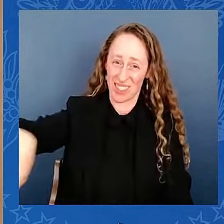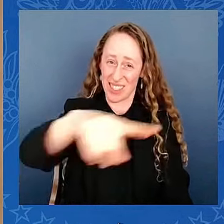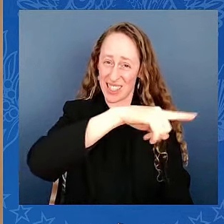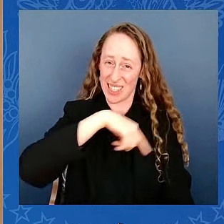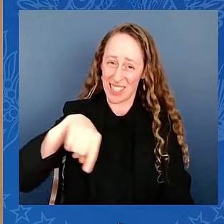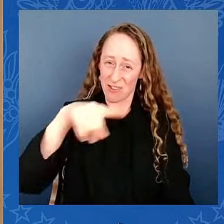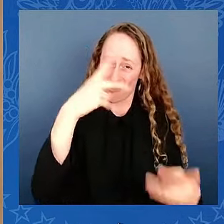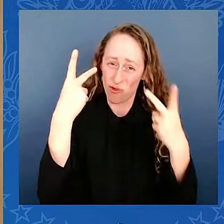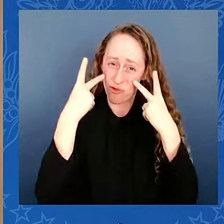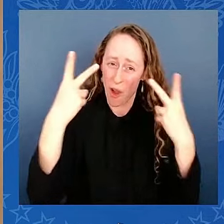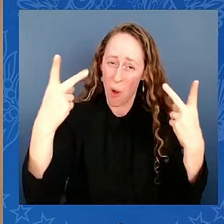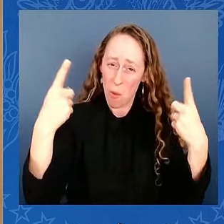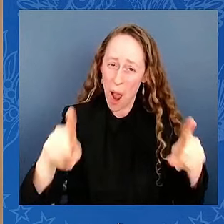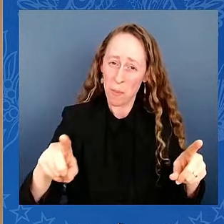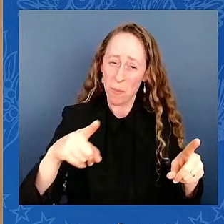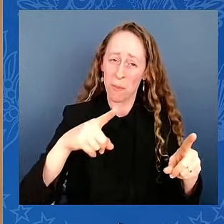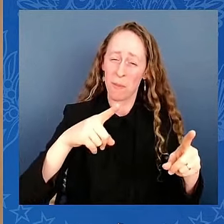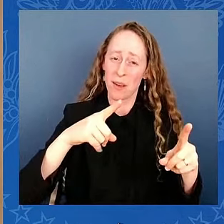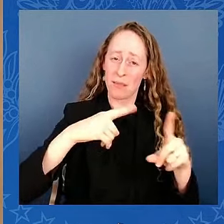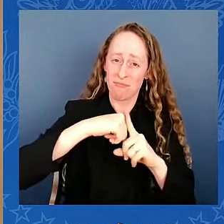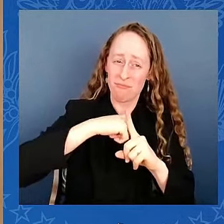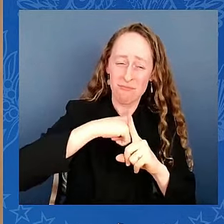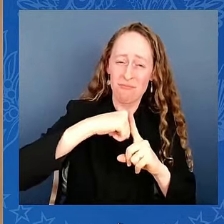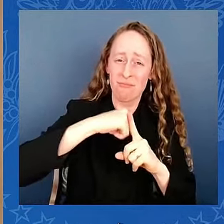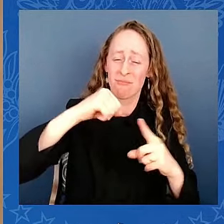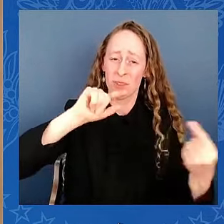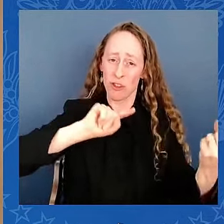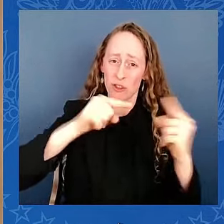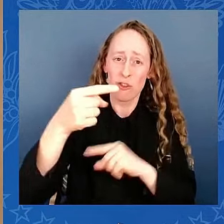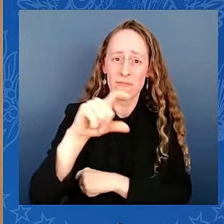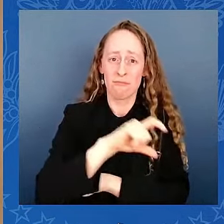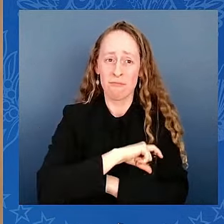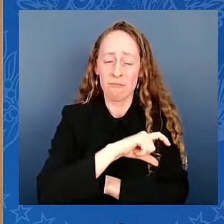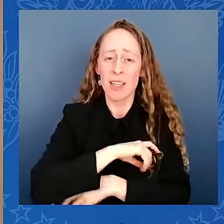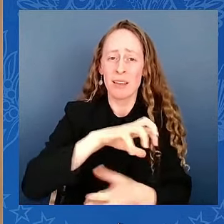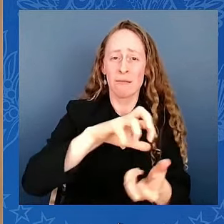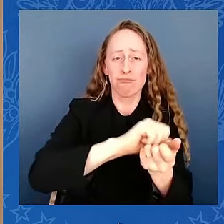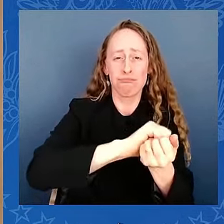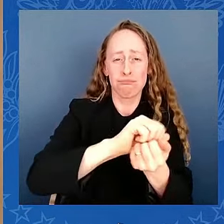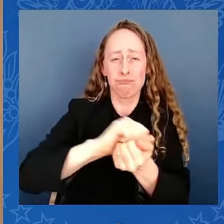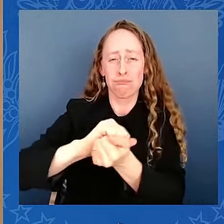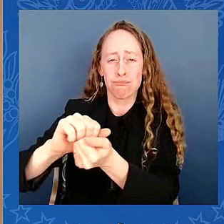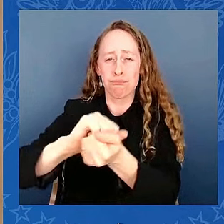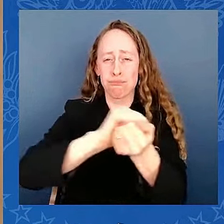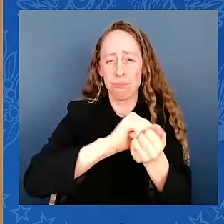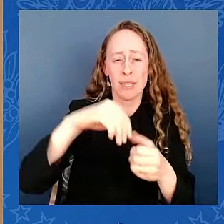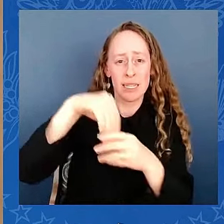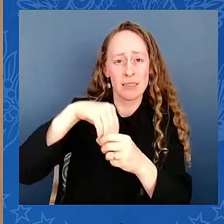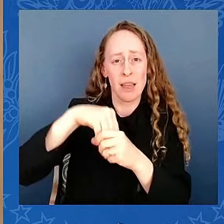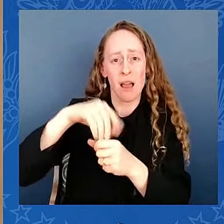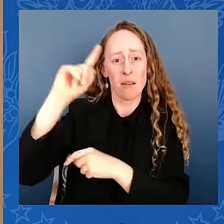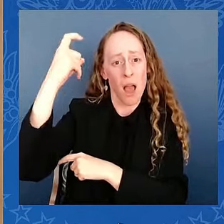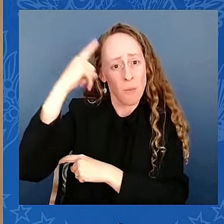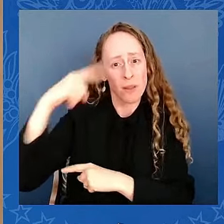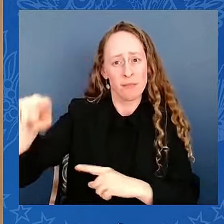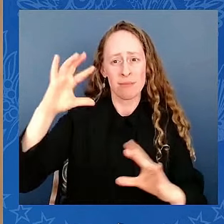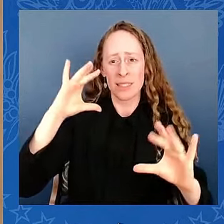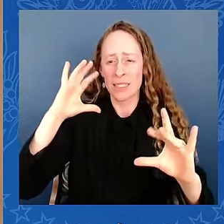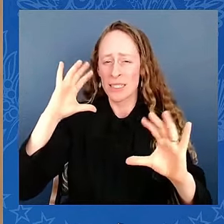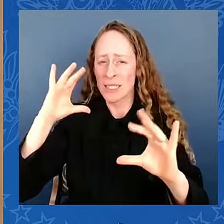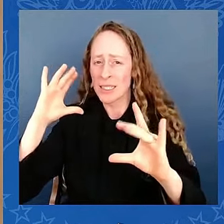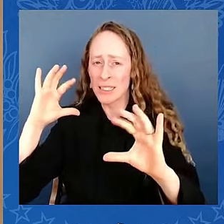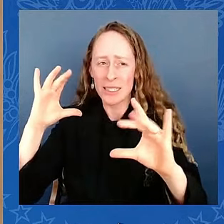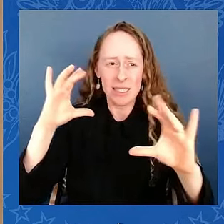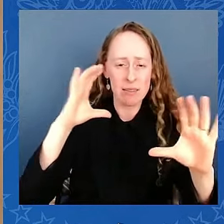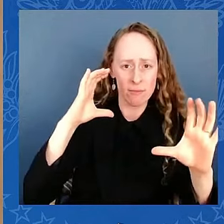ransacking at the Capitol. A mob literally hunting down the House Speaker, Nancy Pelosi. Gallows erected